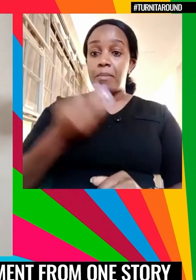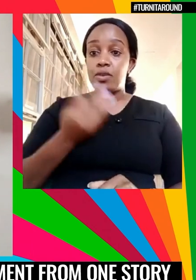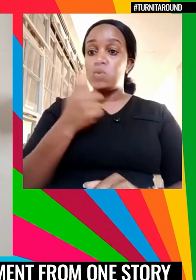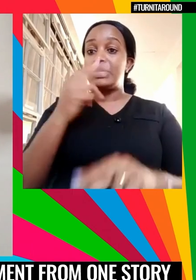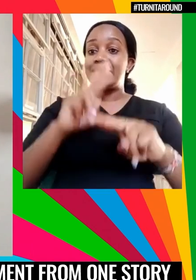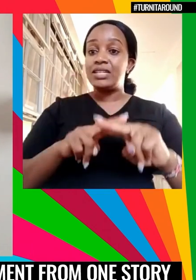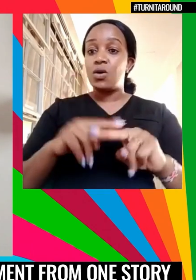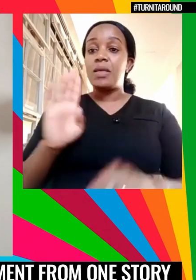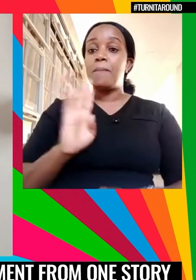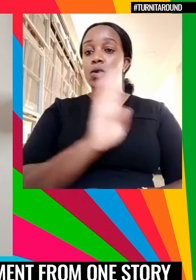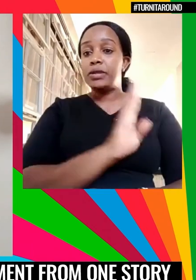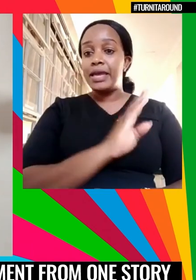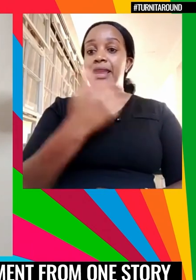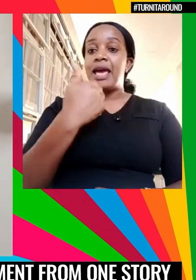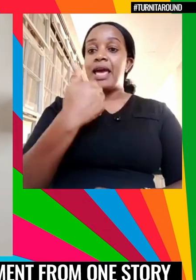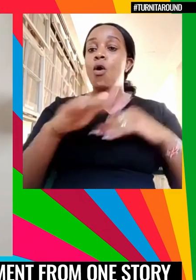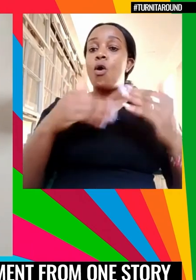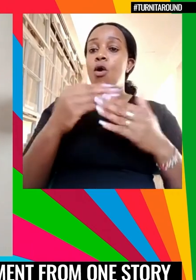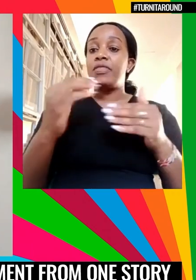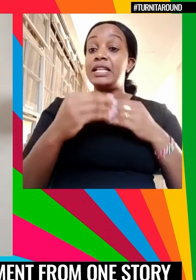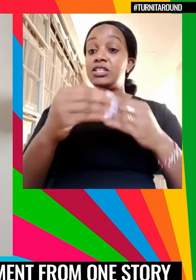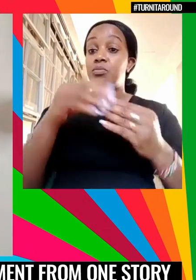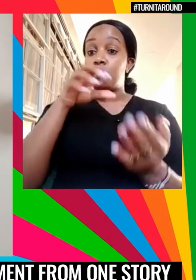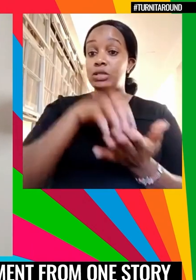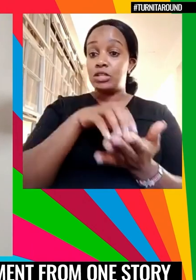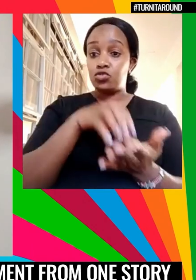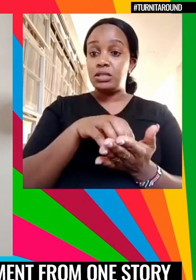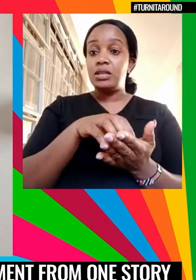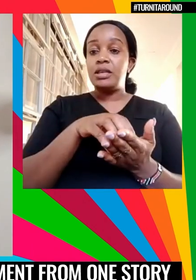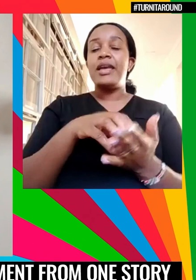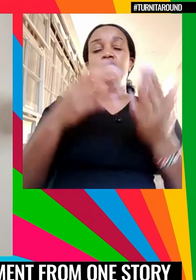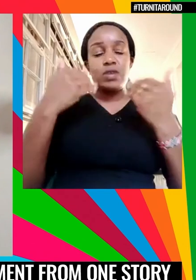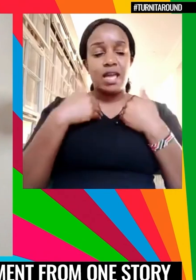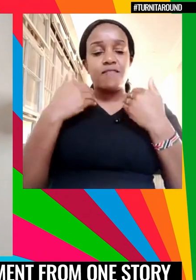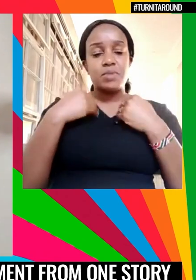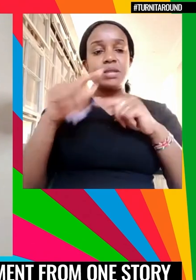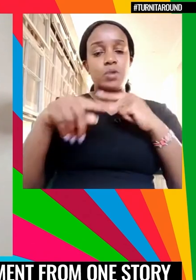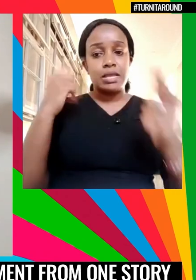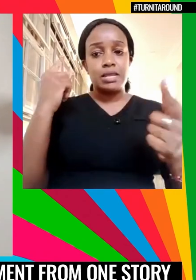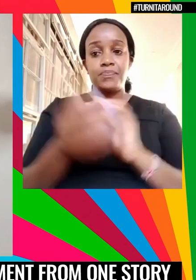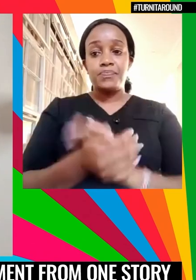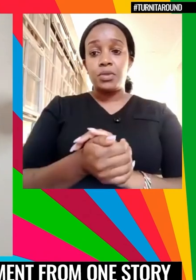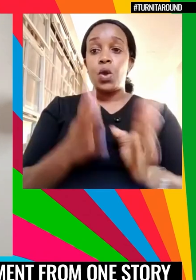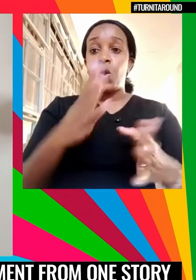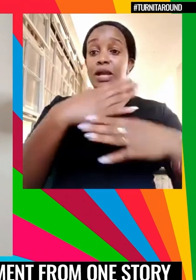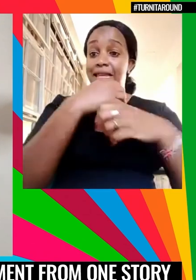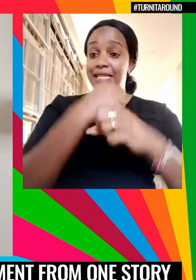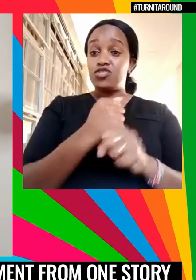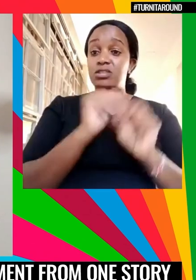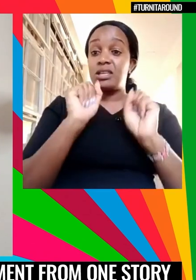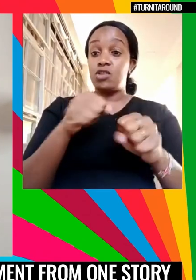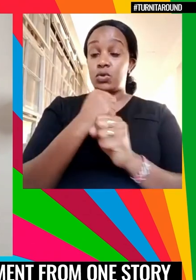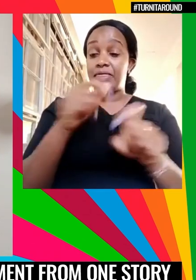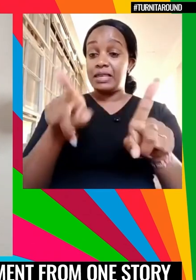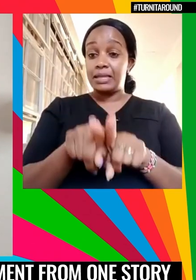all the leadership positions, and we are winning while doing this. Organizations can do the same and they must begin